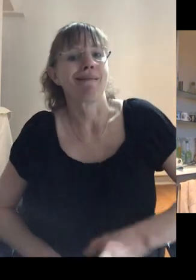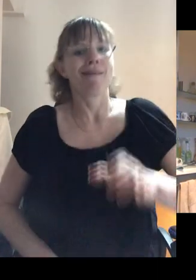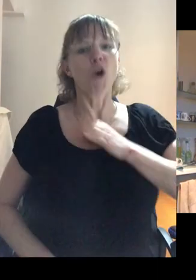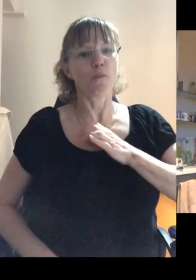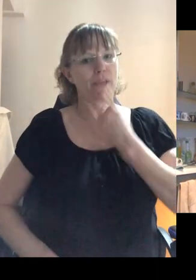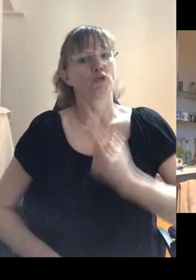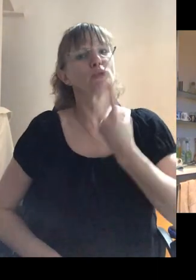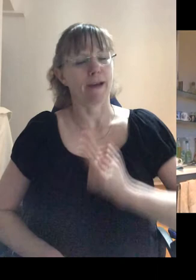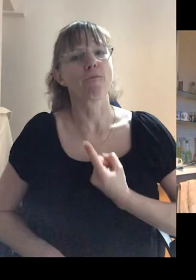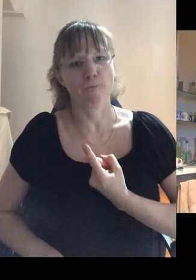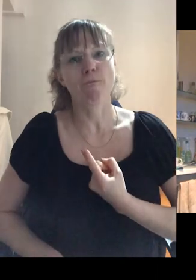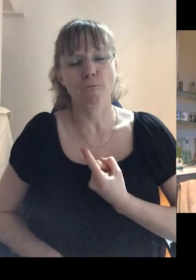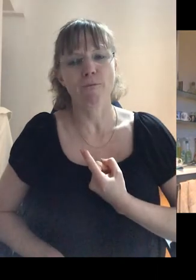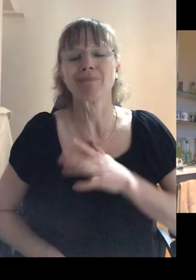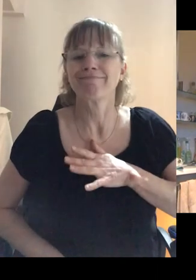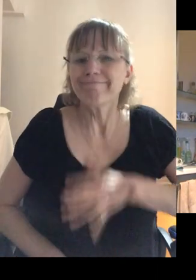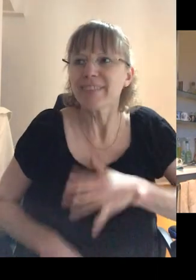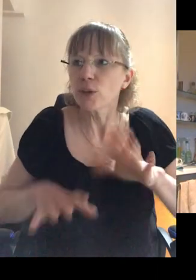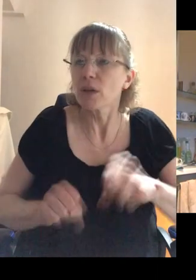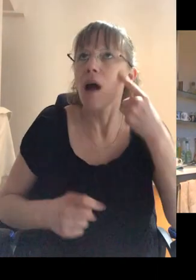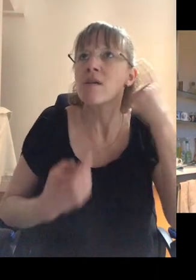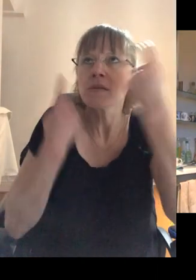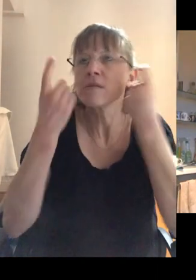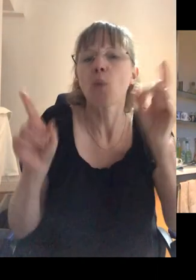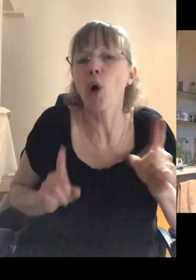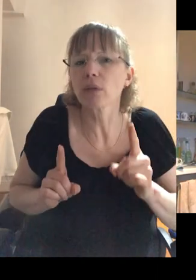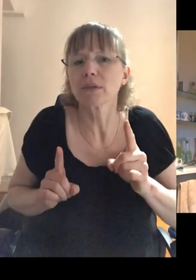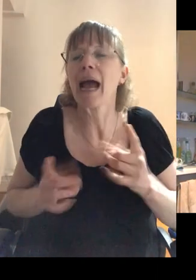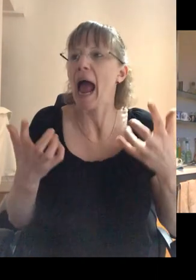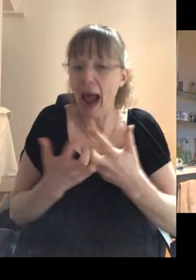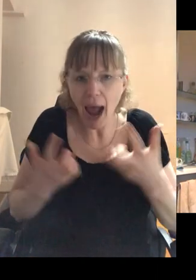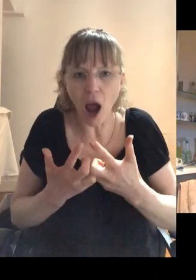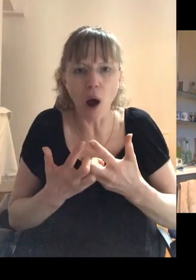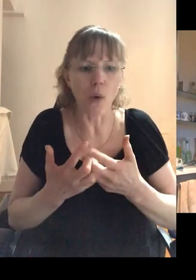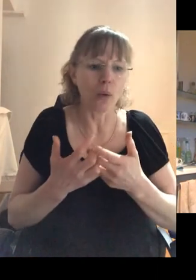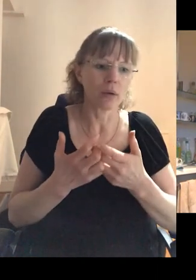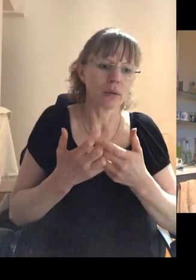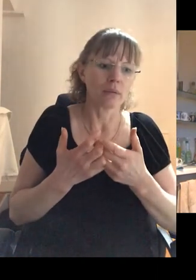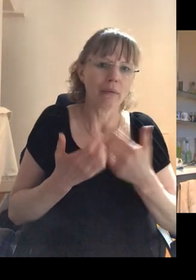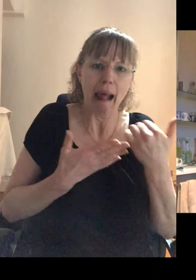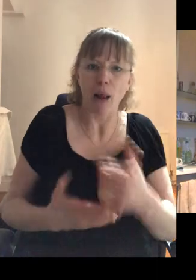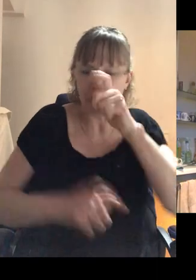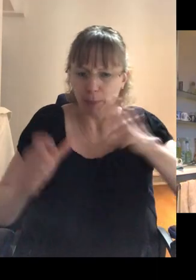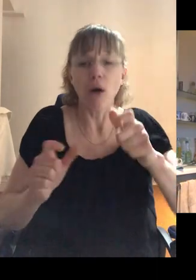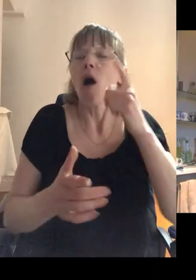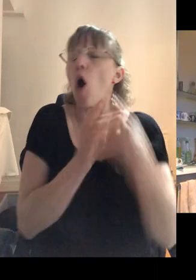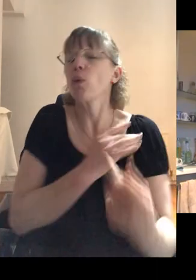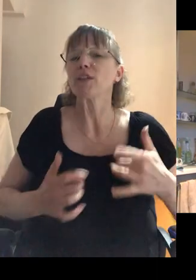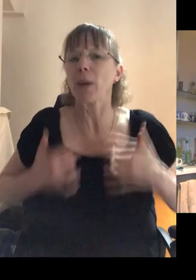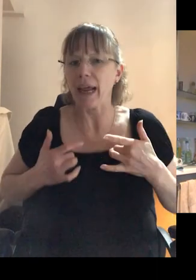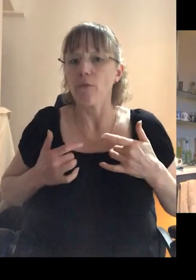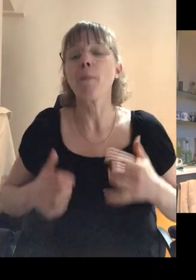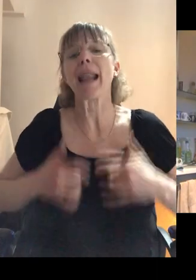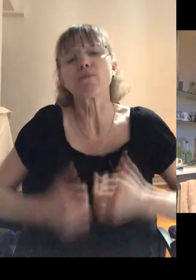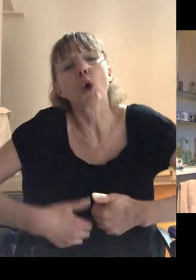in yourself. You know, and we need to start thinking about all of that and how we, how we help people, not just to live, but to live a